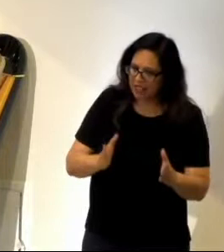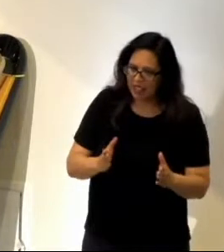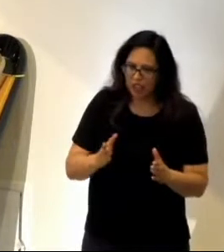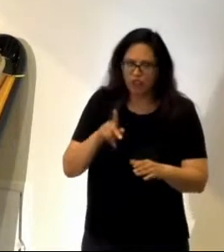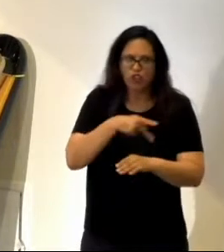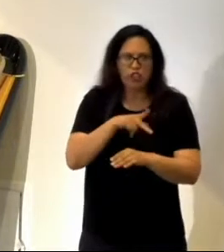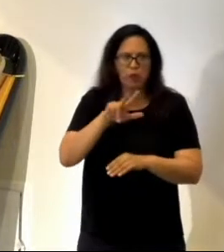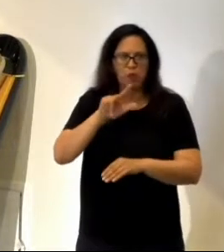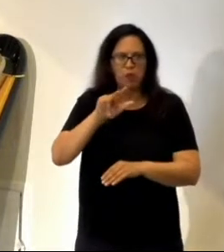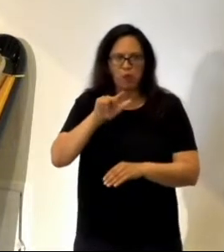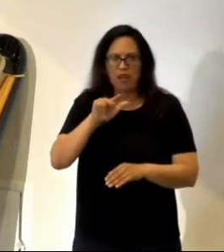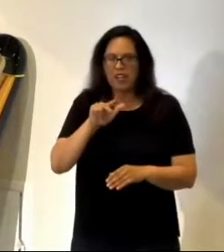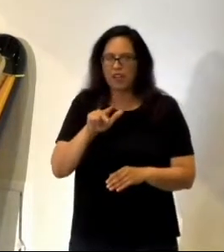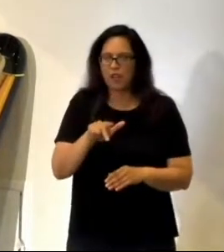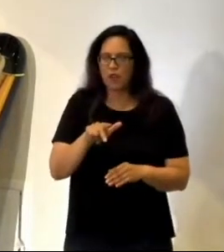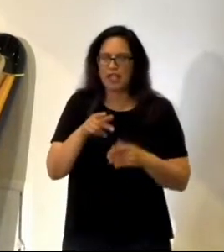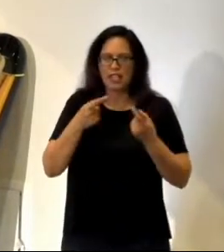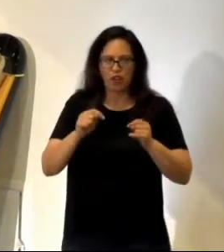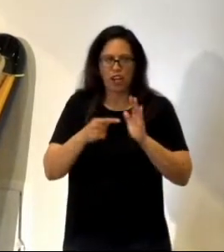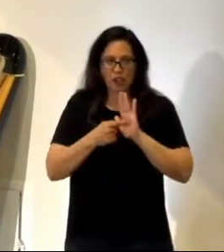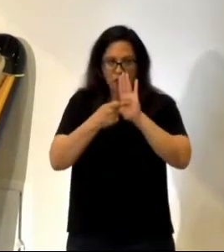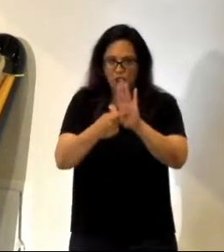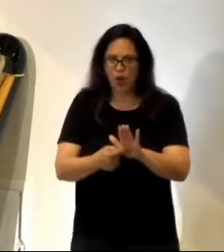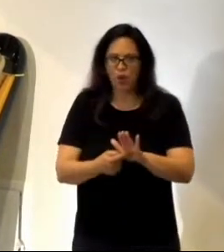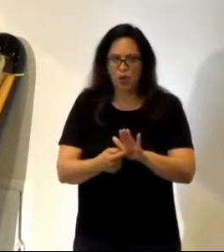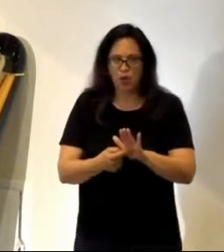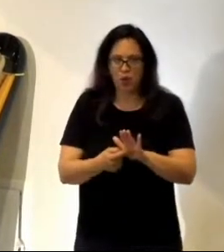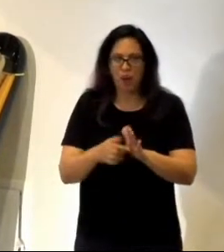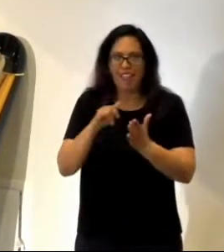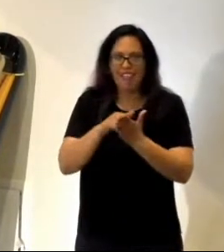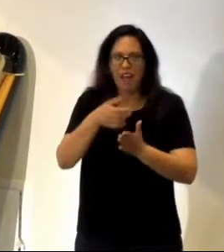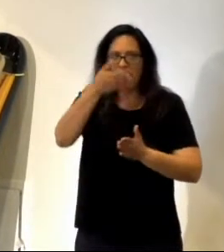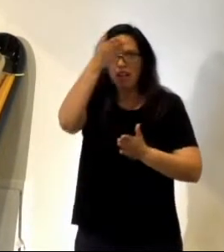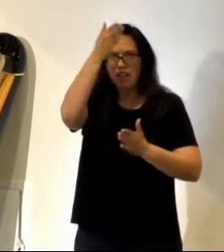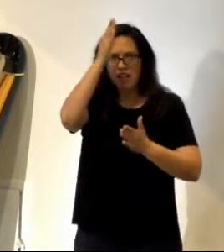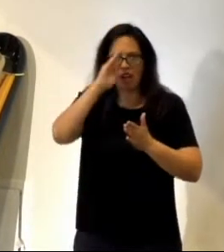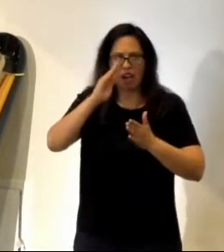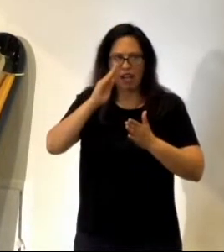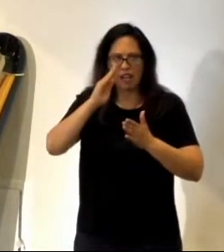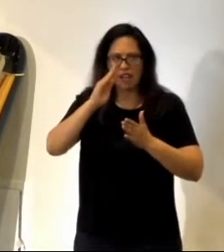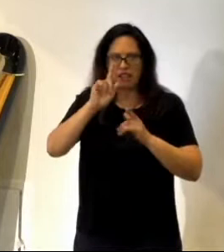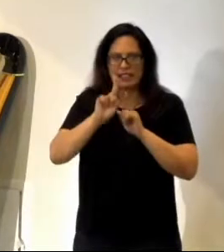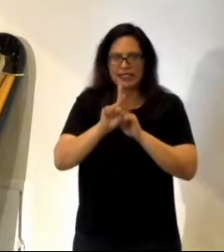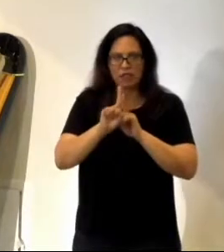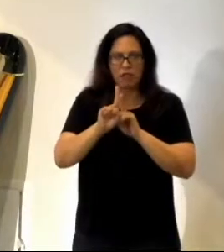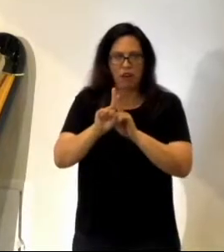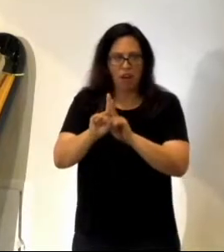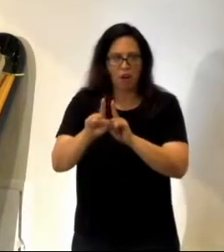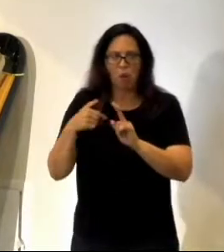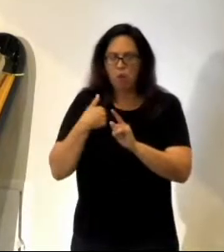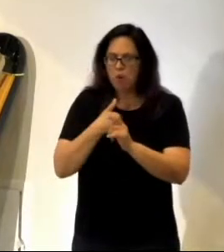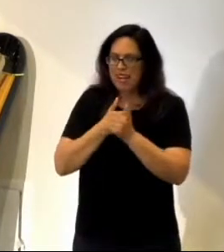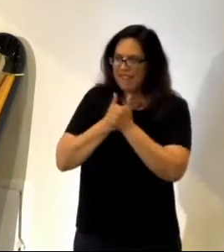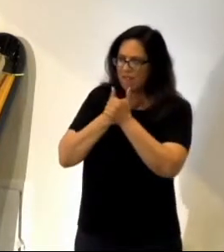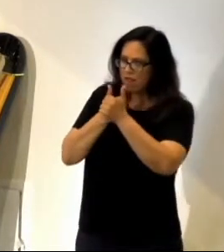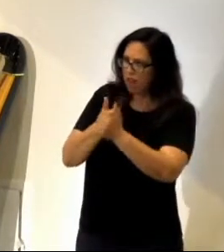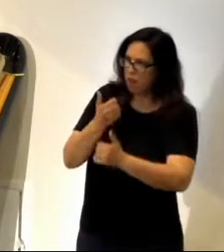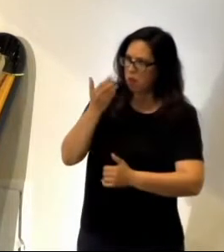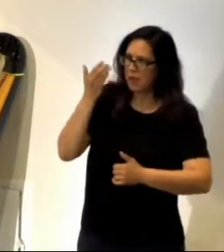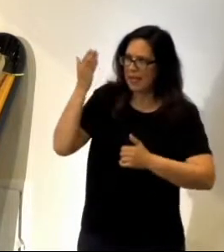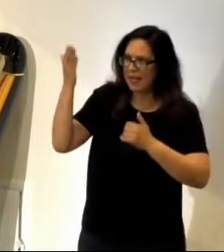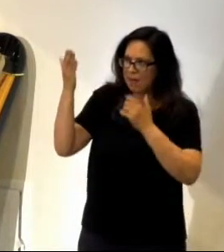it's trying to show you this. That God goes ahead of you. We follow him